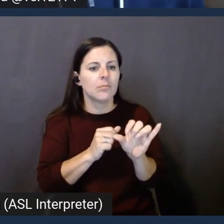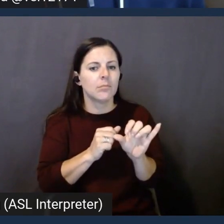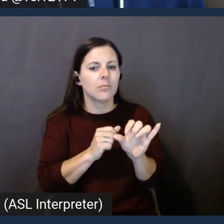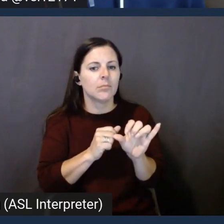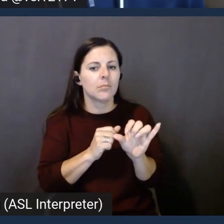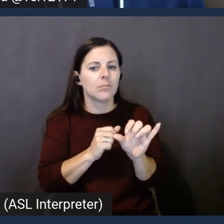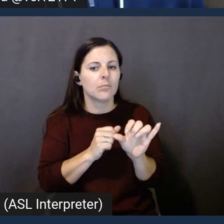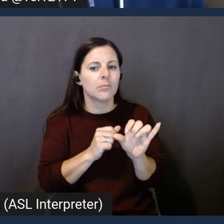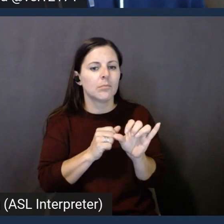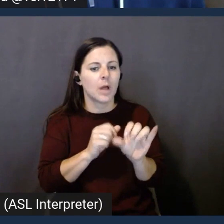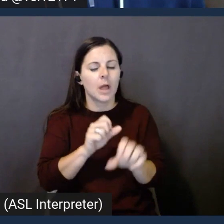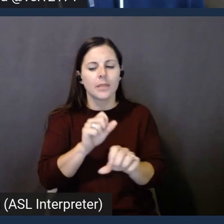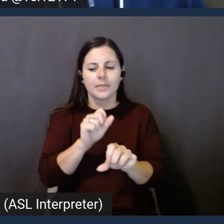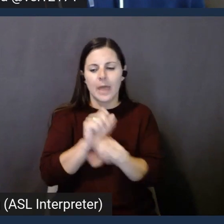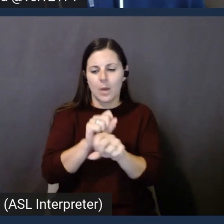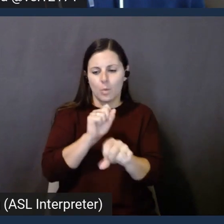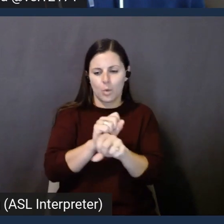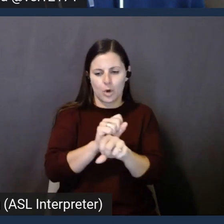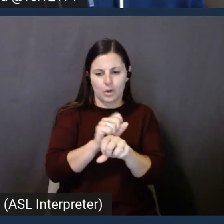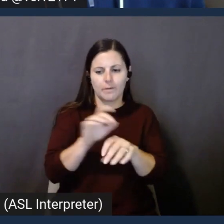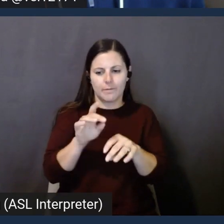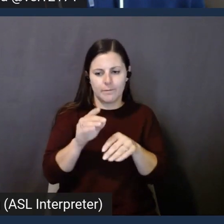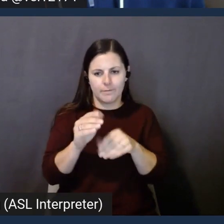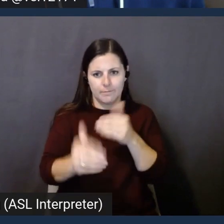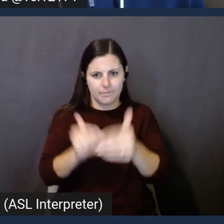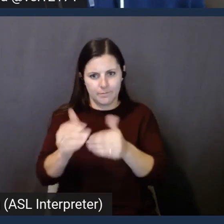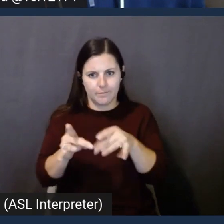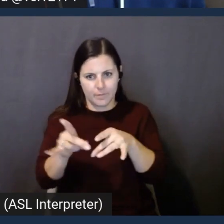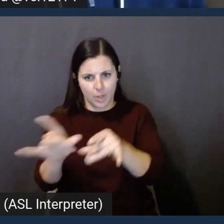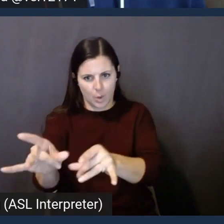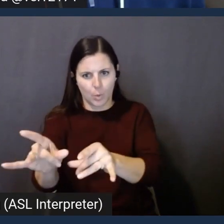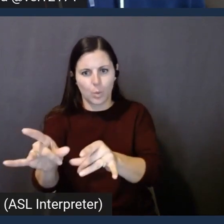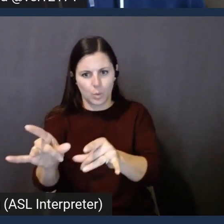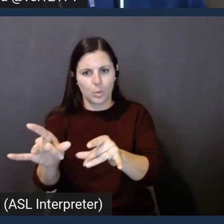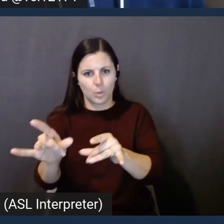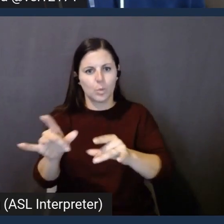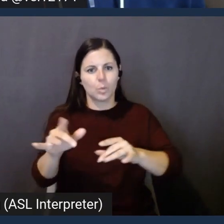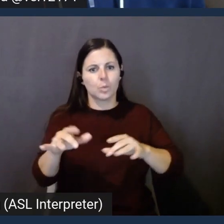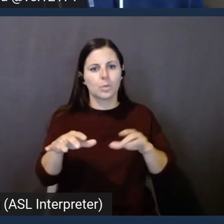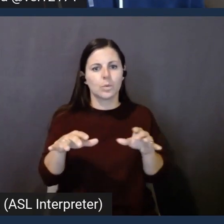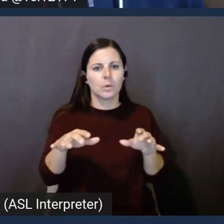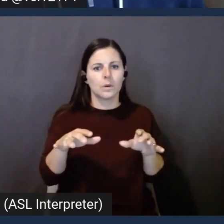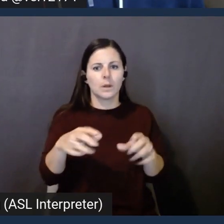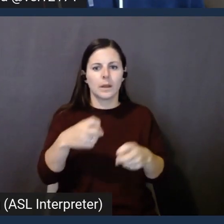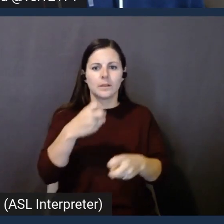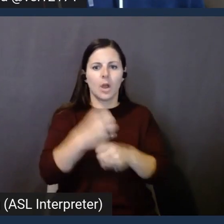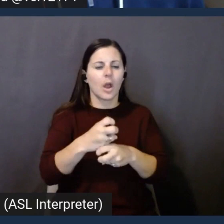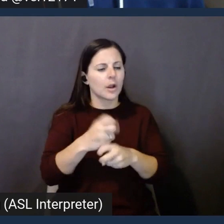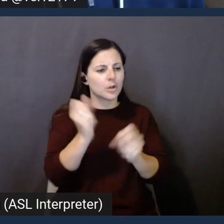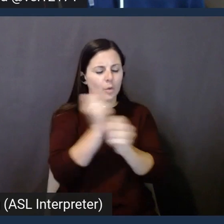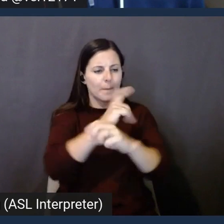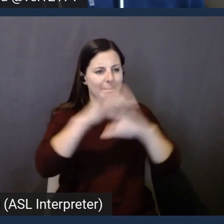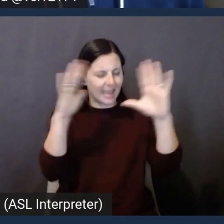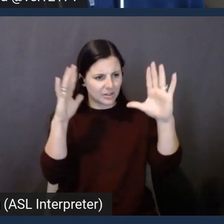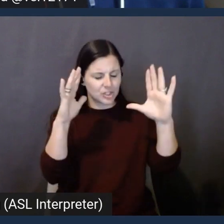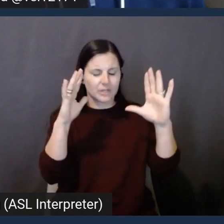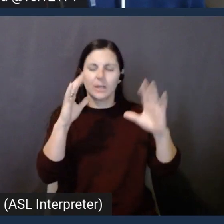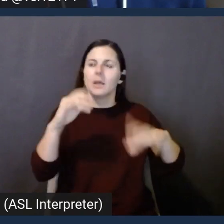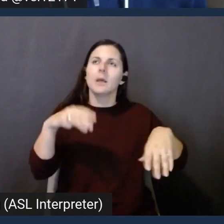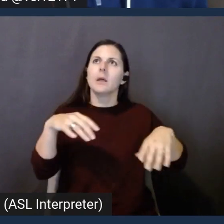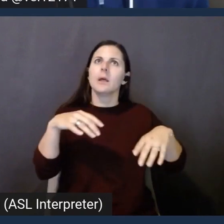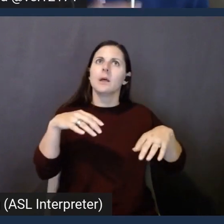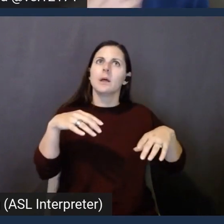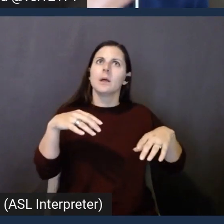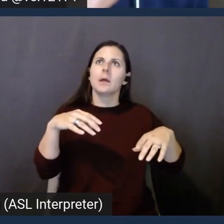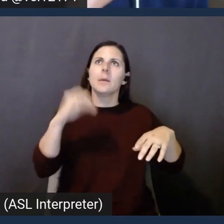The workflows that you were showing, this is exactly what I was saying. It's like, it's hard to imagine a counterfactual because if these were two totally separate systems, you